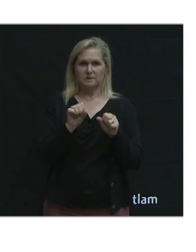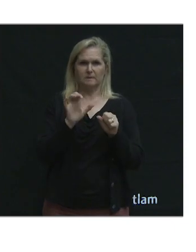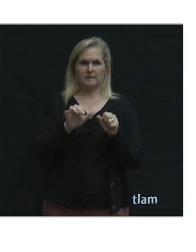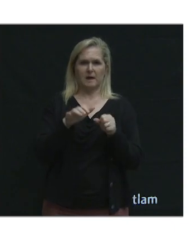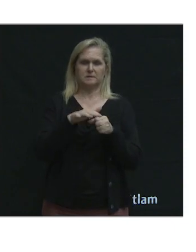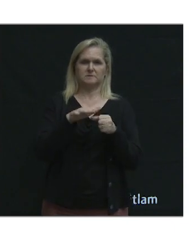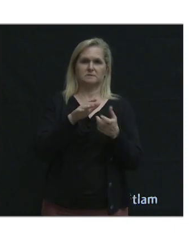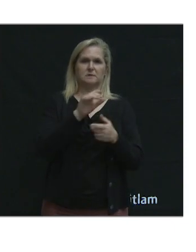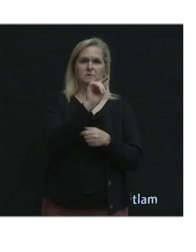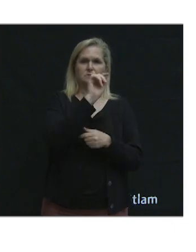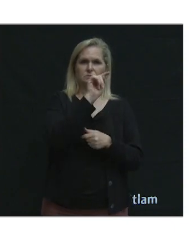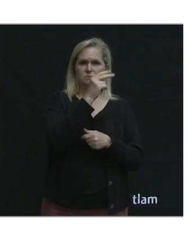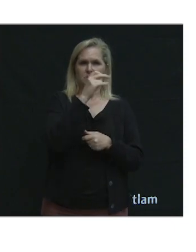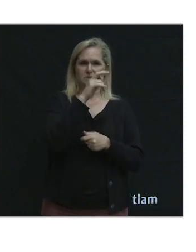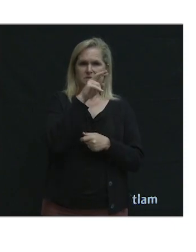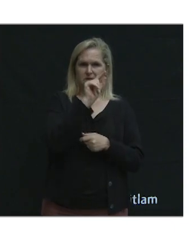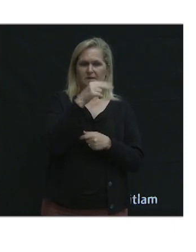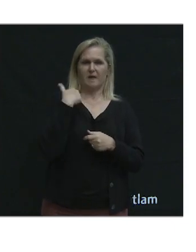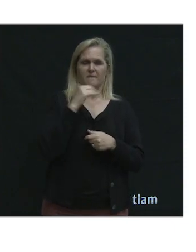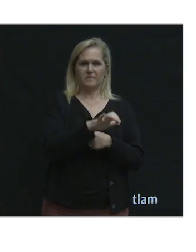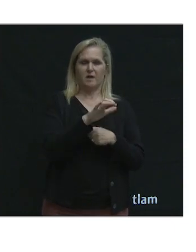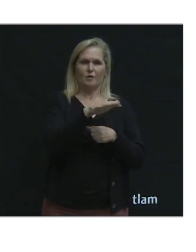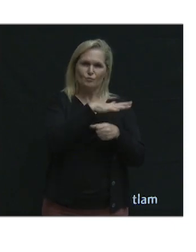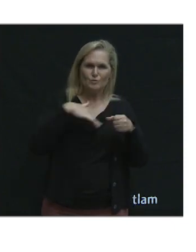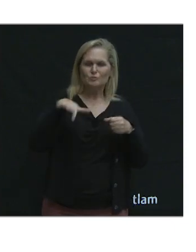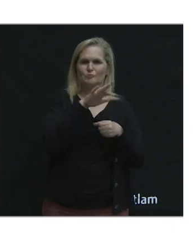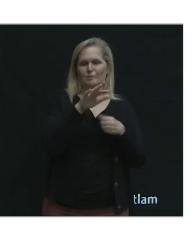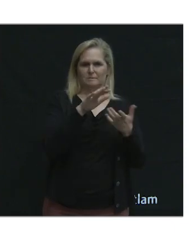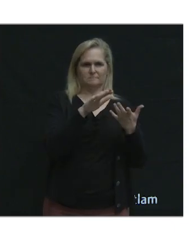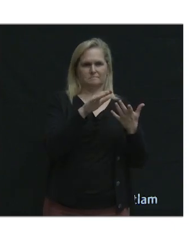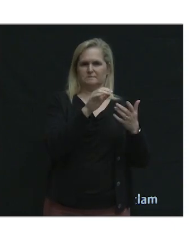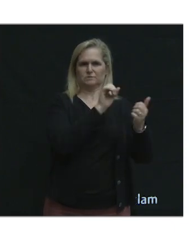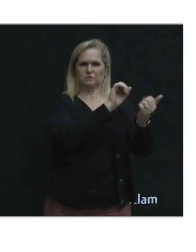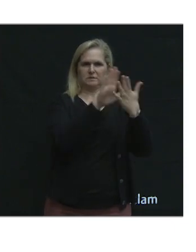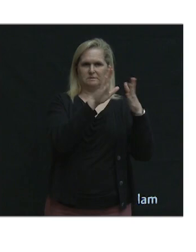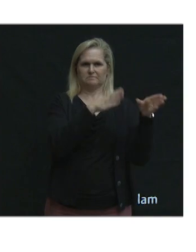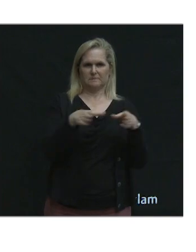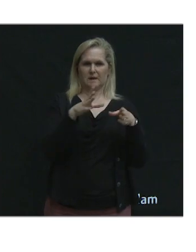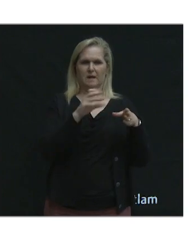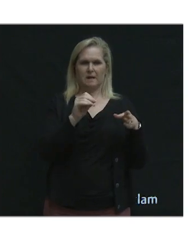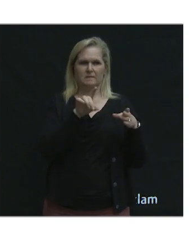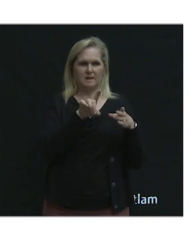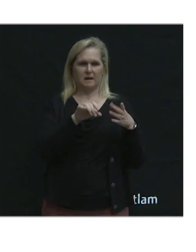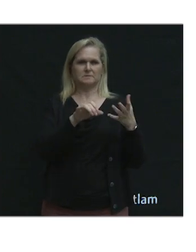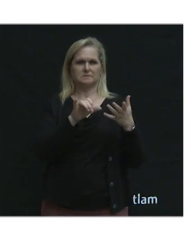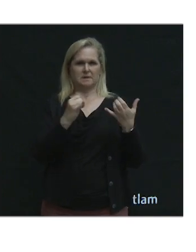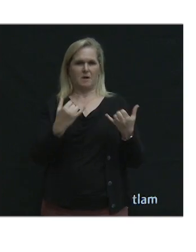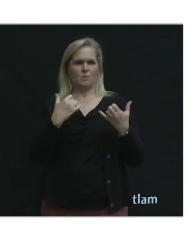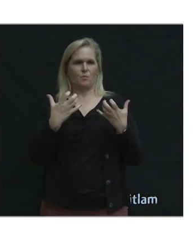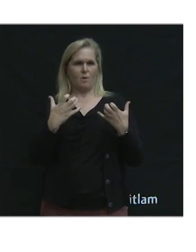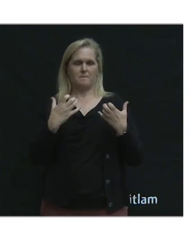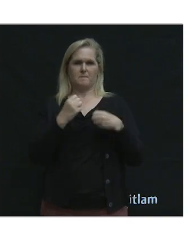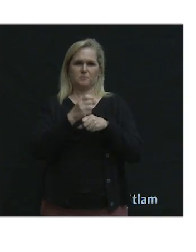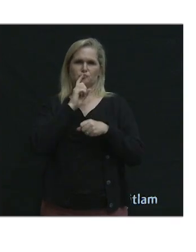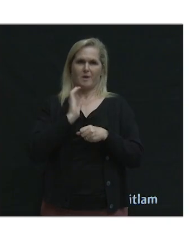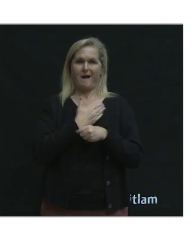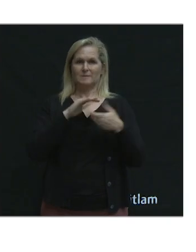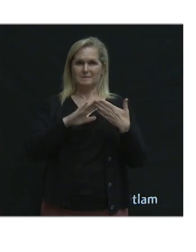regional transportation strategy, Transport 2050. And as a city, we want to be integrated and aligned with them.